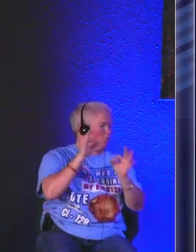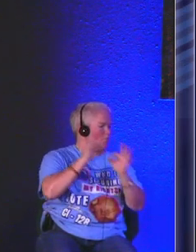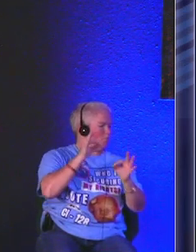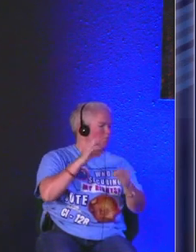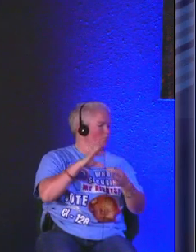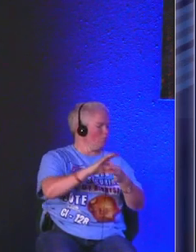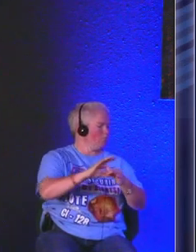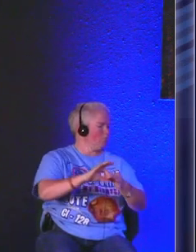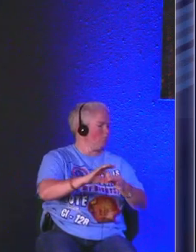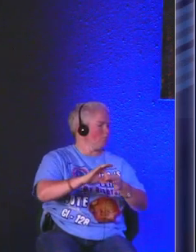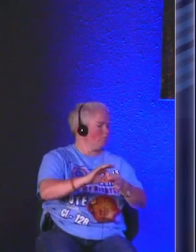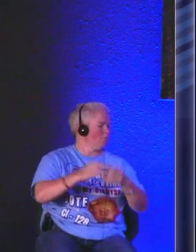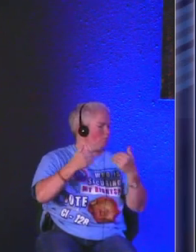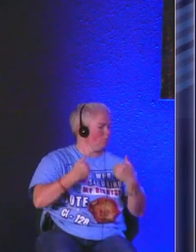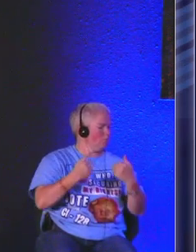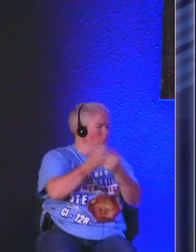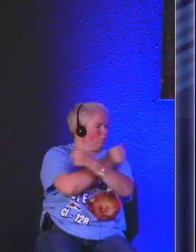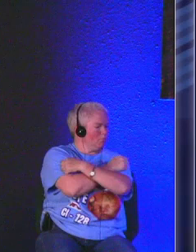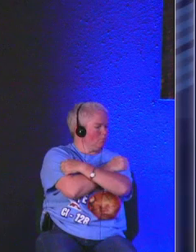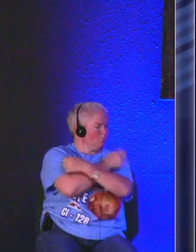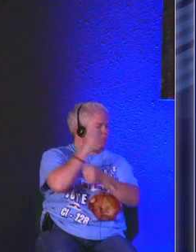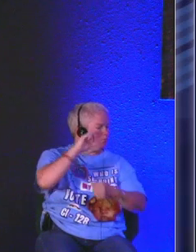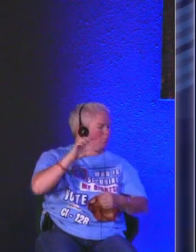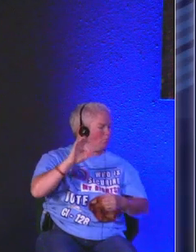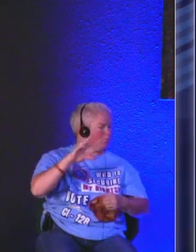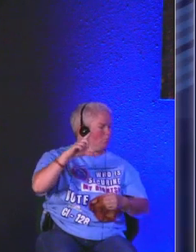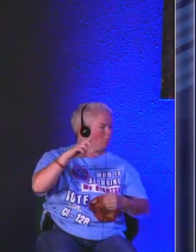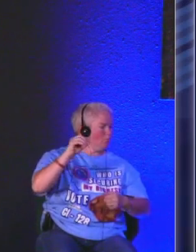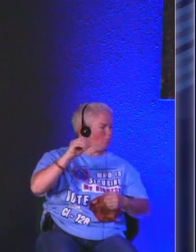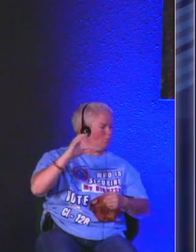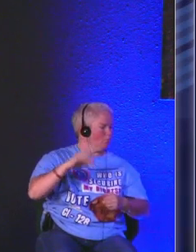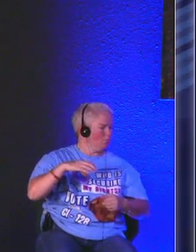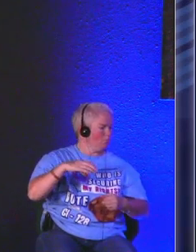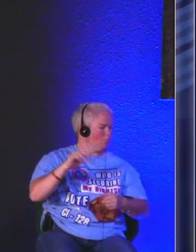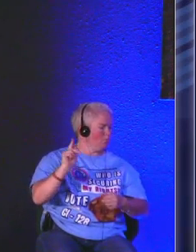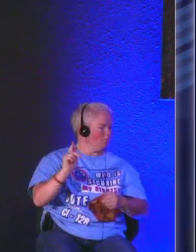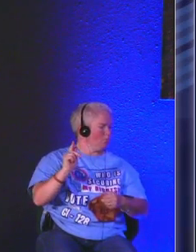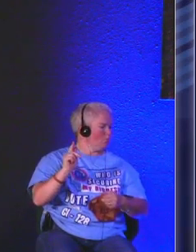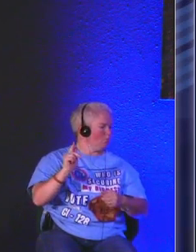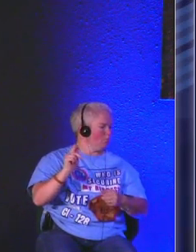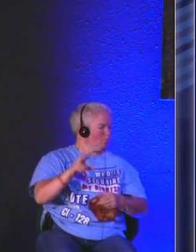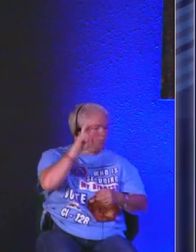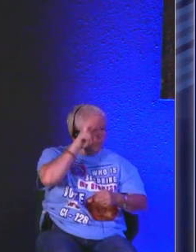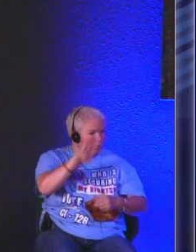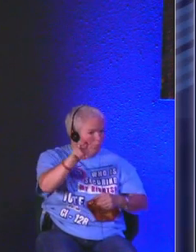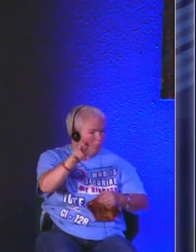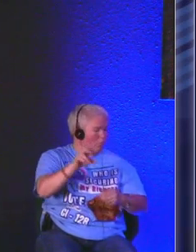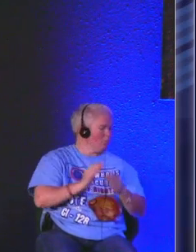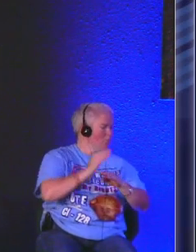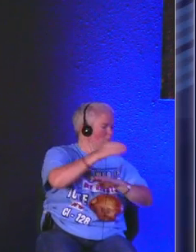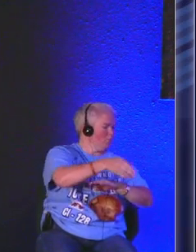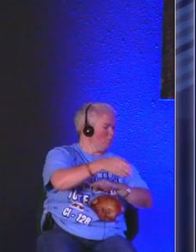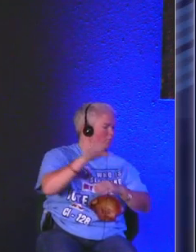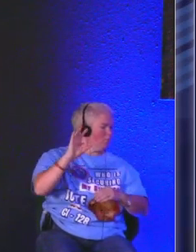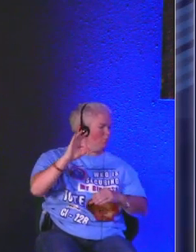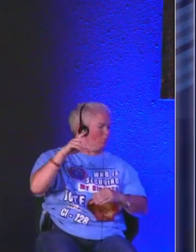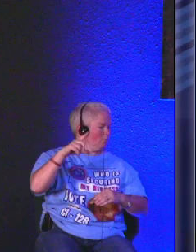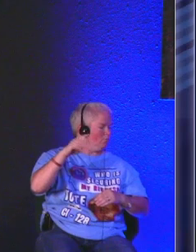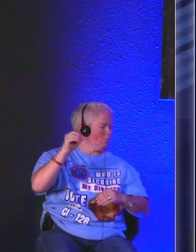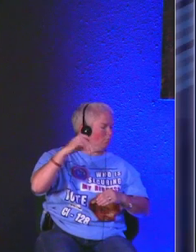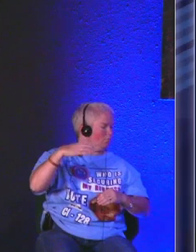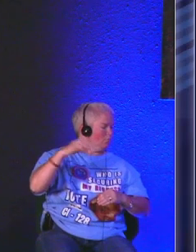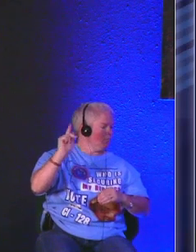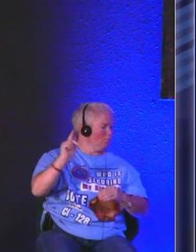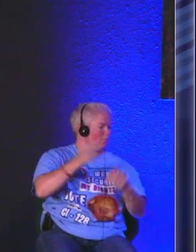relationship in that he has a love for his flock which enables him to watch over his flock with a